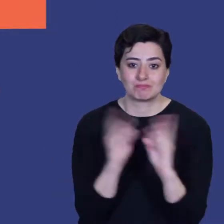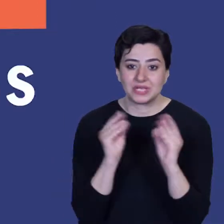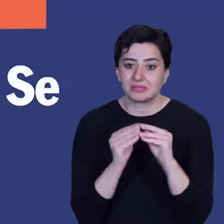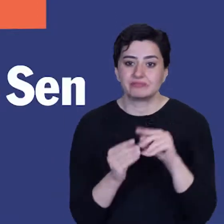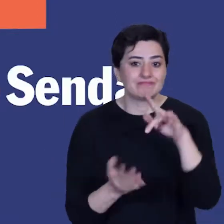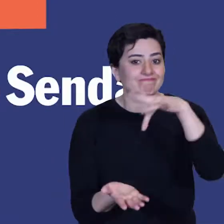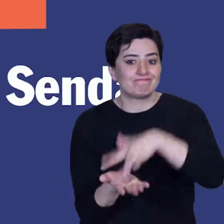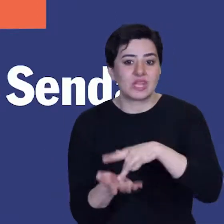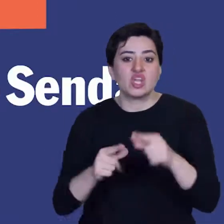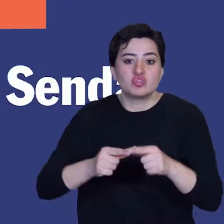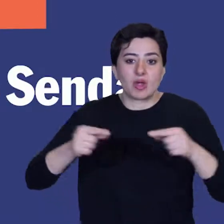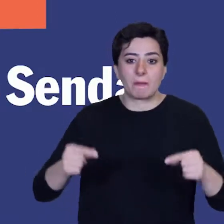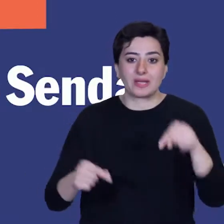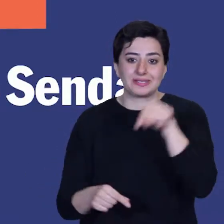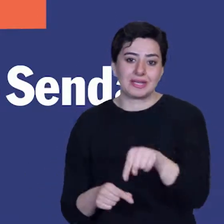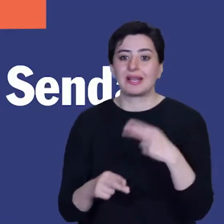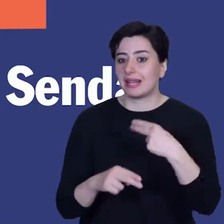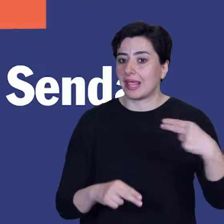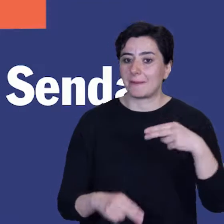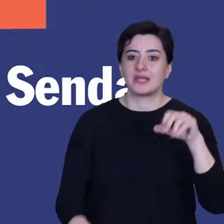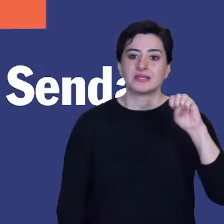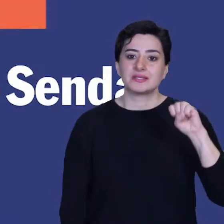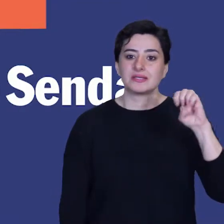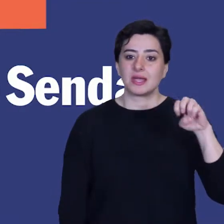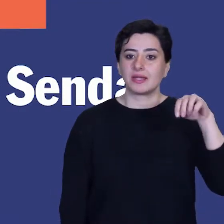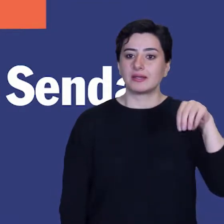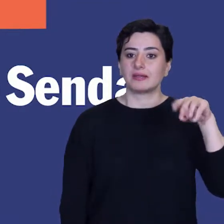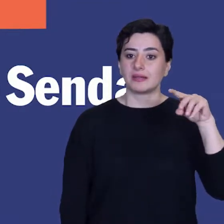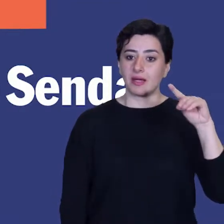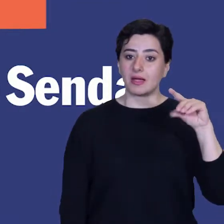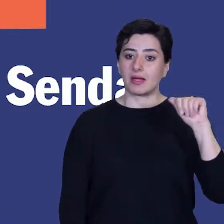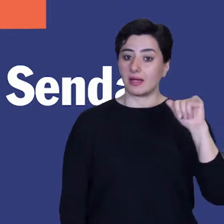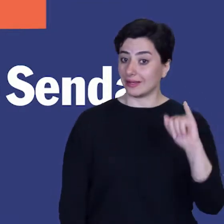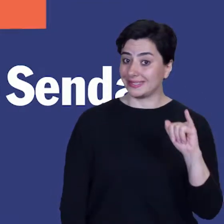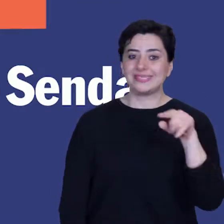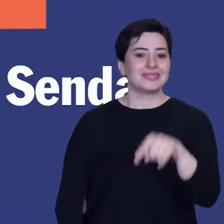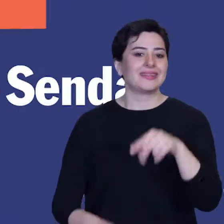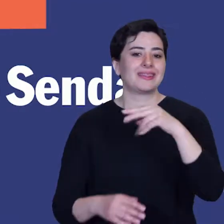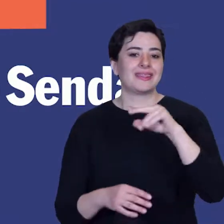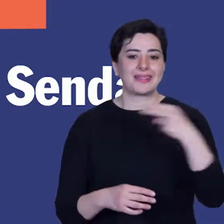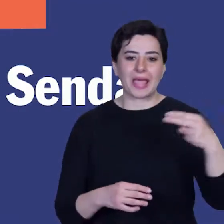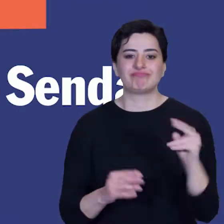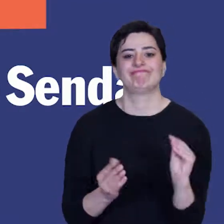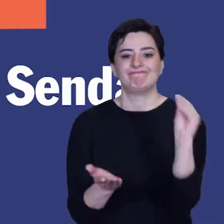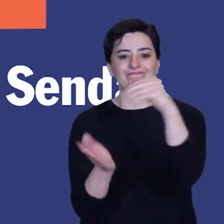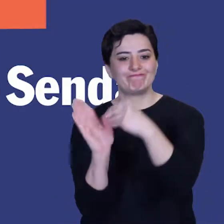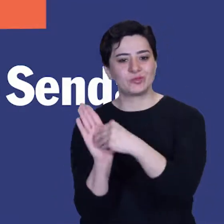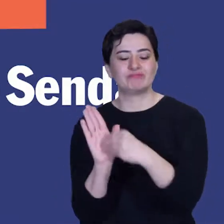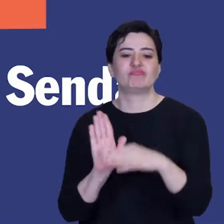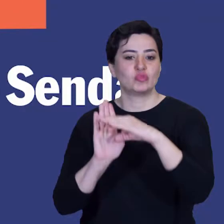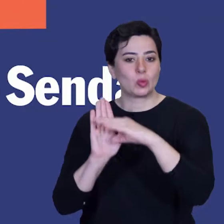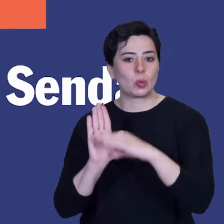a city called Sendai in Japan. Japanese flag. This booklet will help you and your friends understand the Sendai Framework,